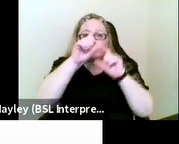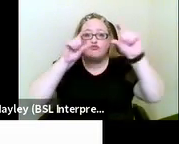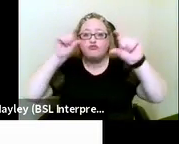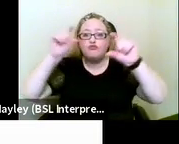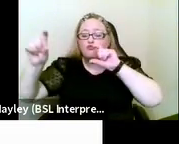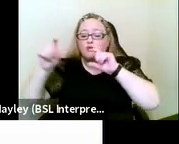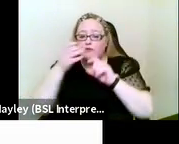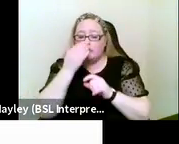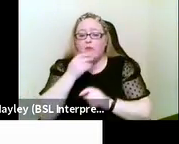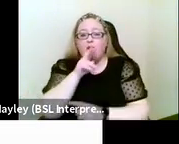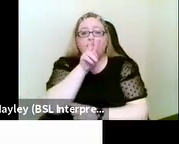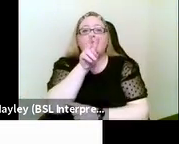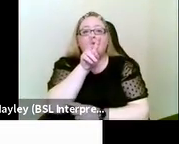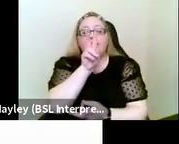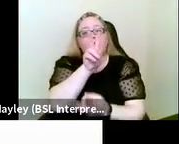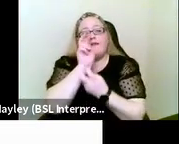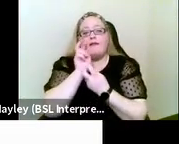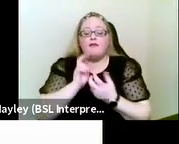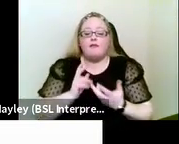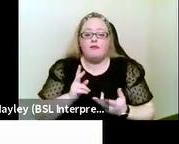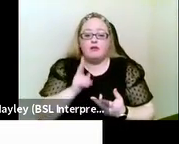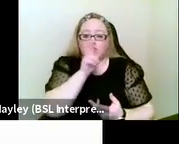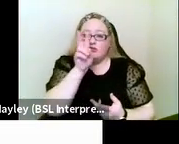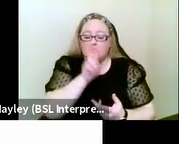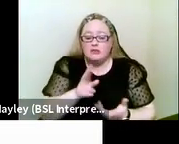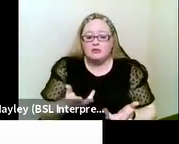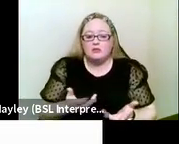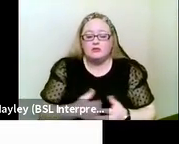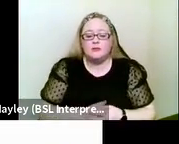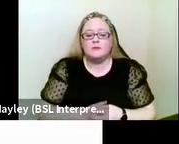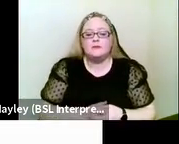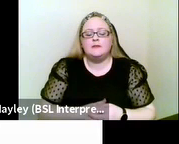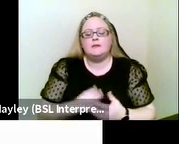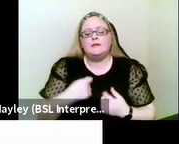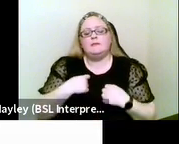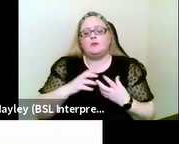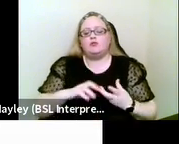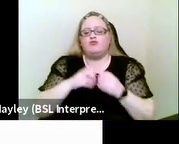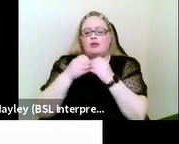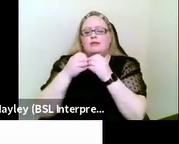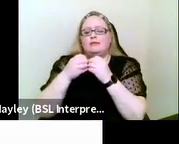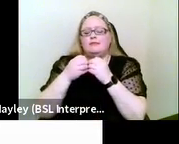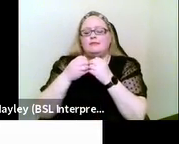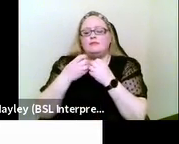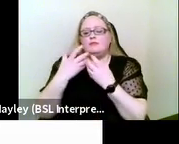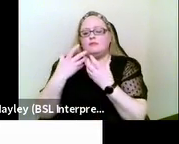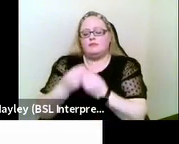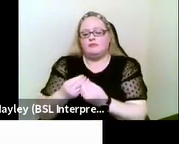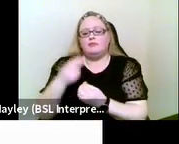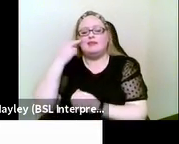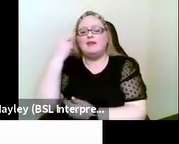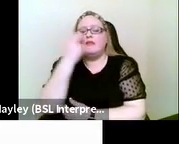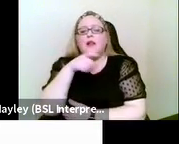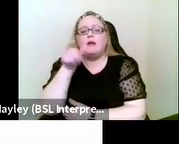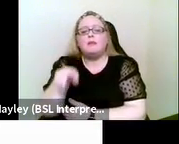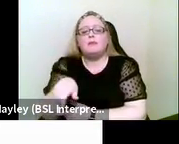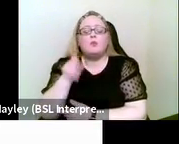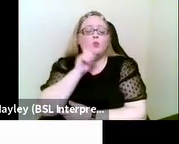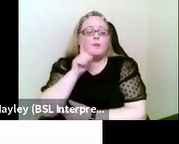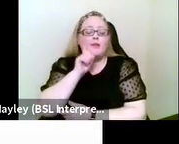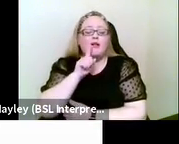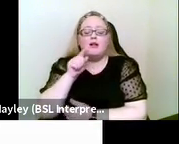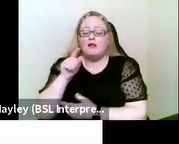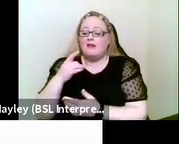One example of creativity from my own practice, a deafblind woman living alone who couldn't hear the doorbell.